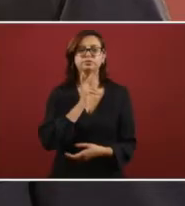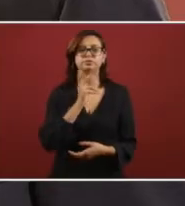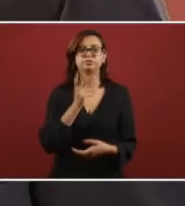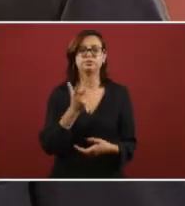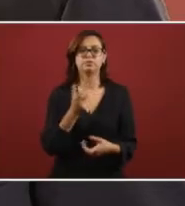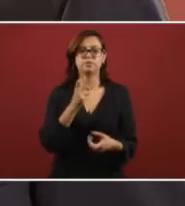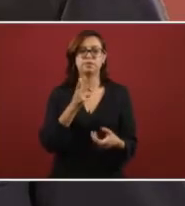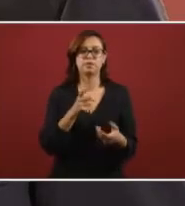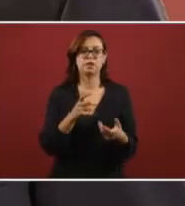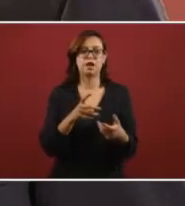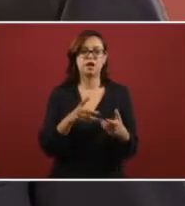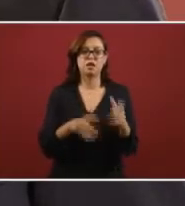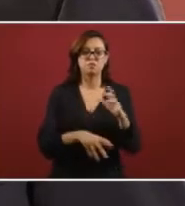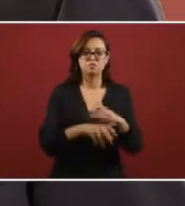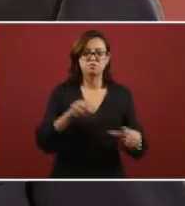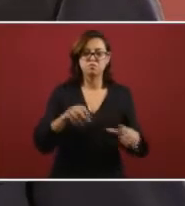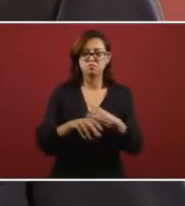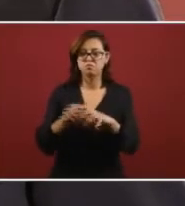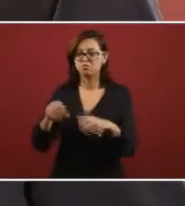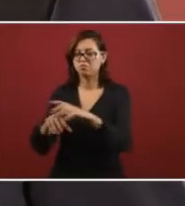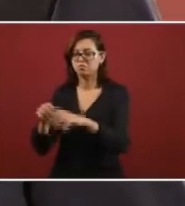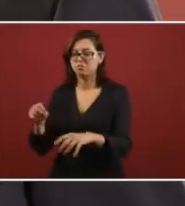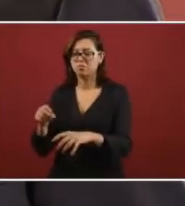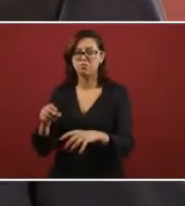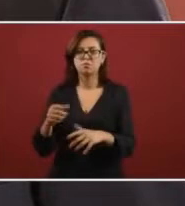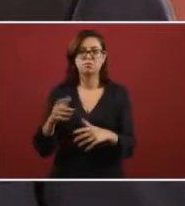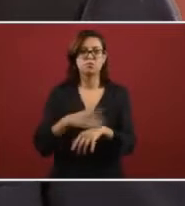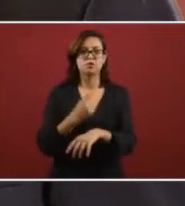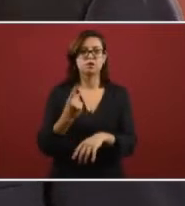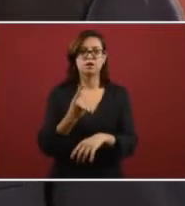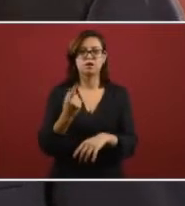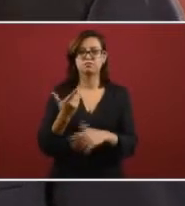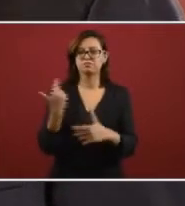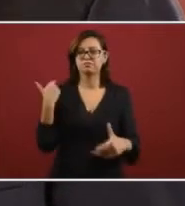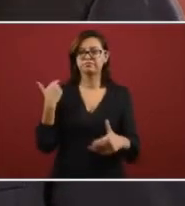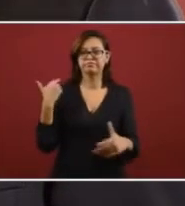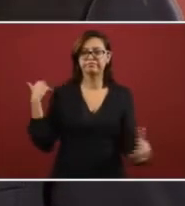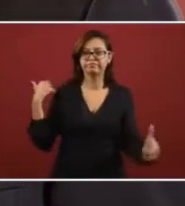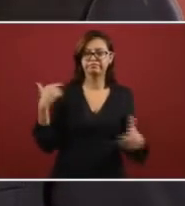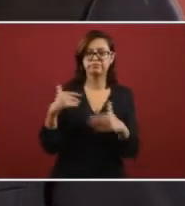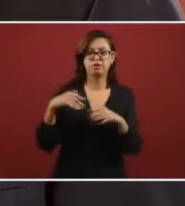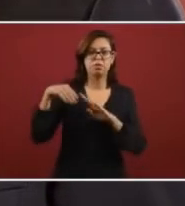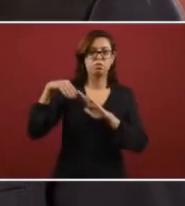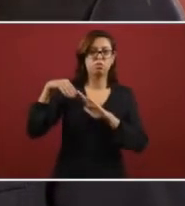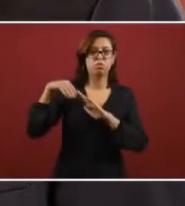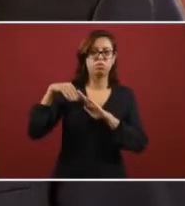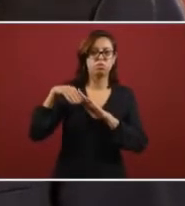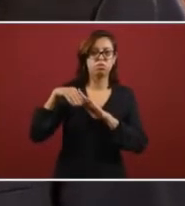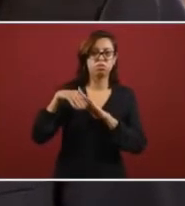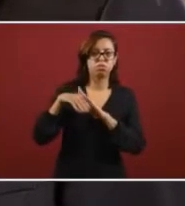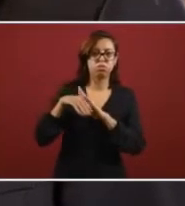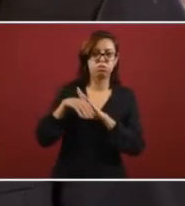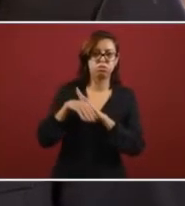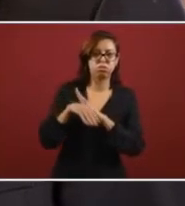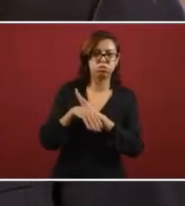how we would held down the the